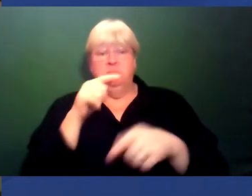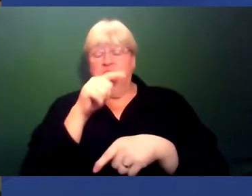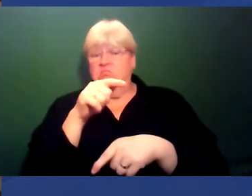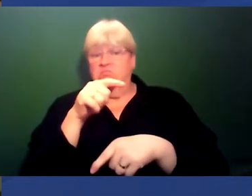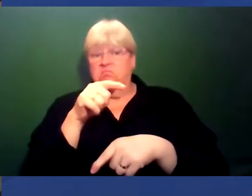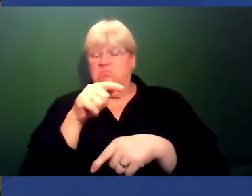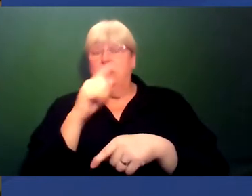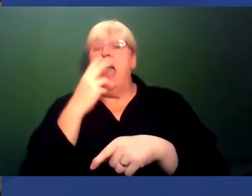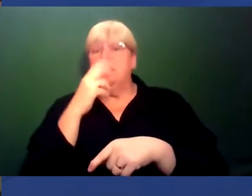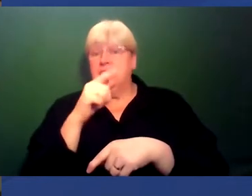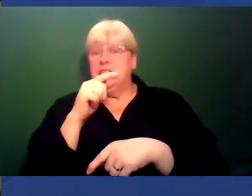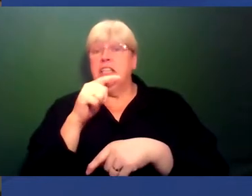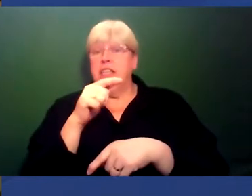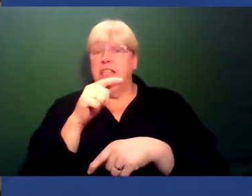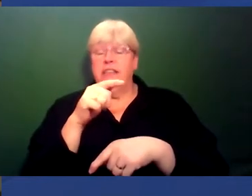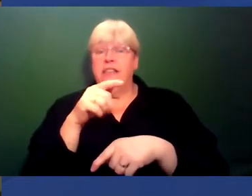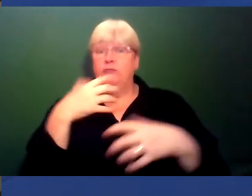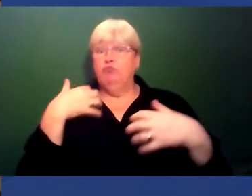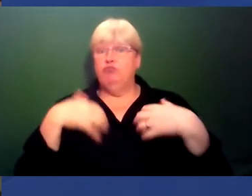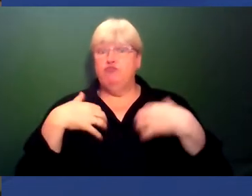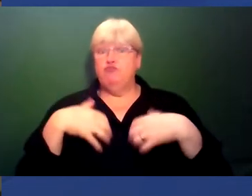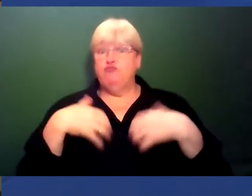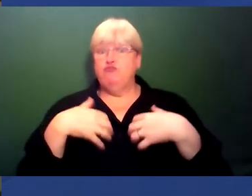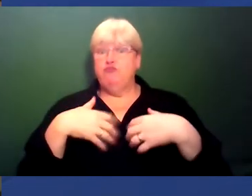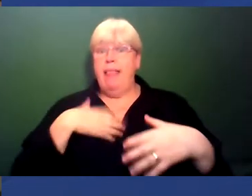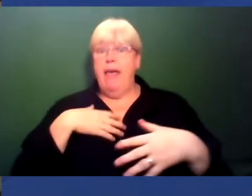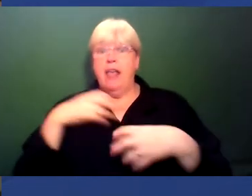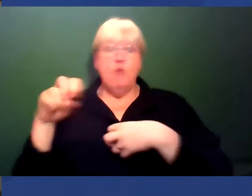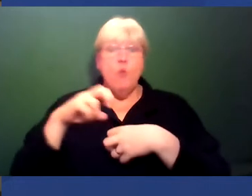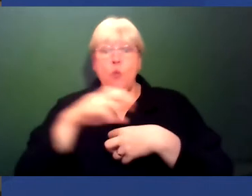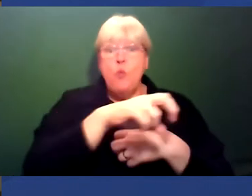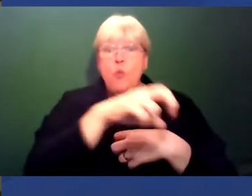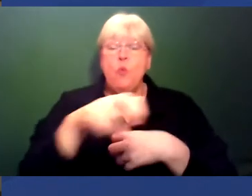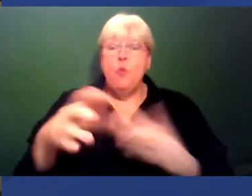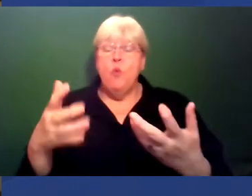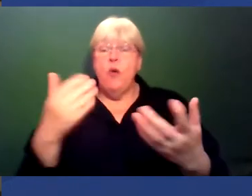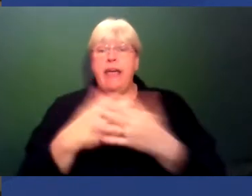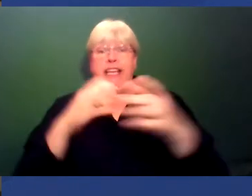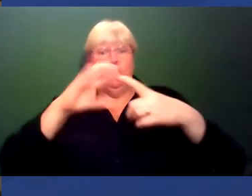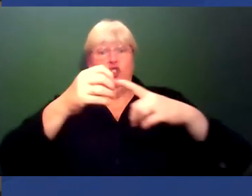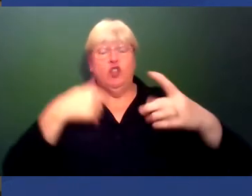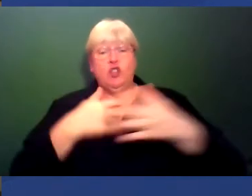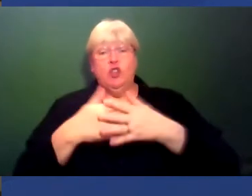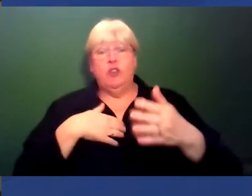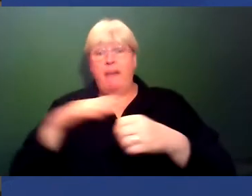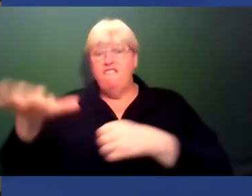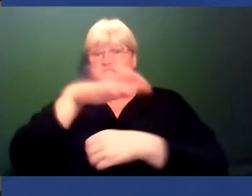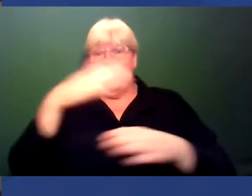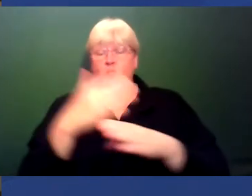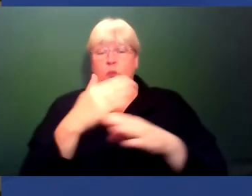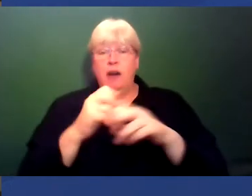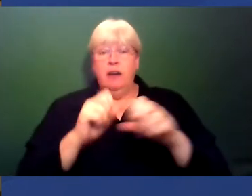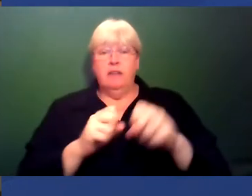or form, diminish his enthusiasm for adventure, because his geological fieldwork seems to take him to remote